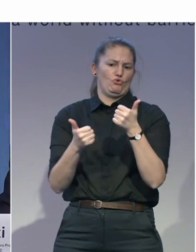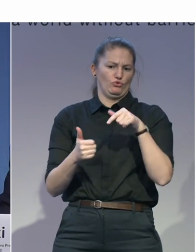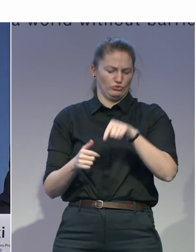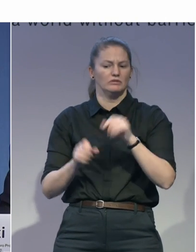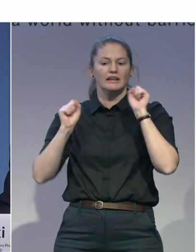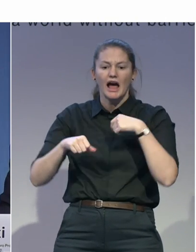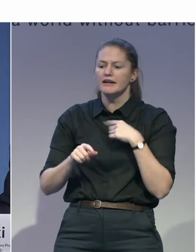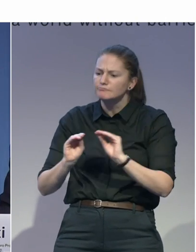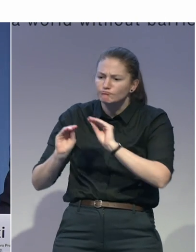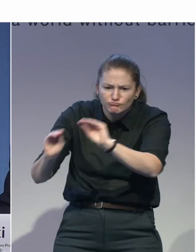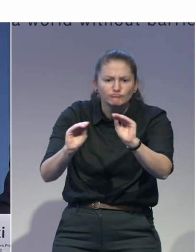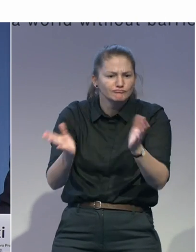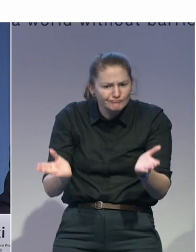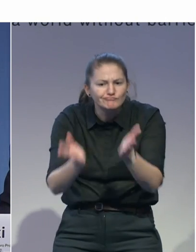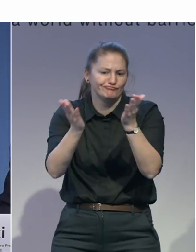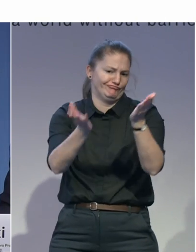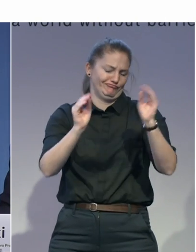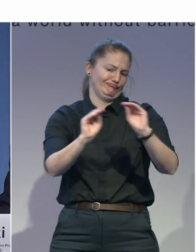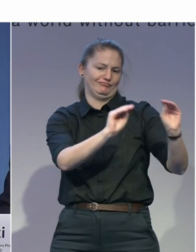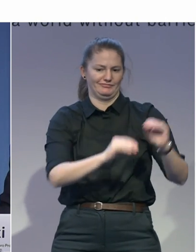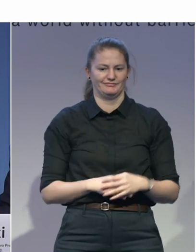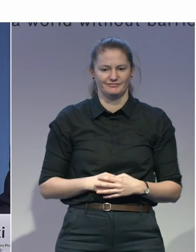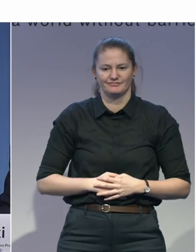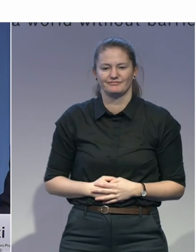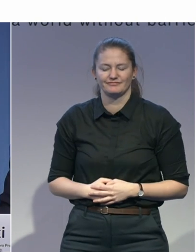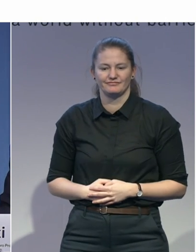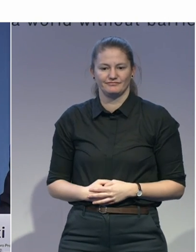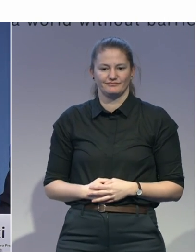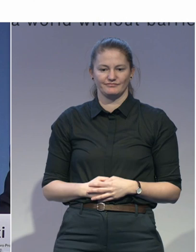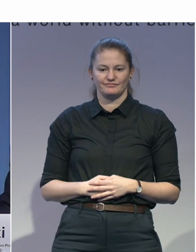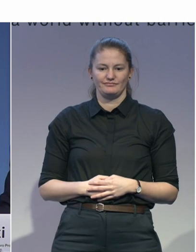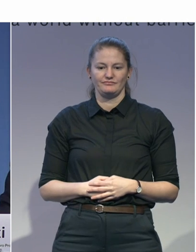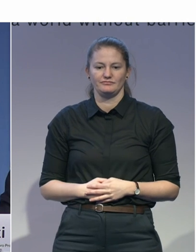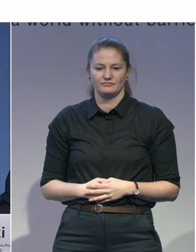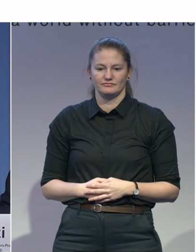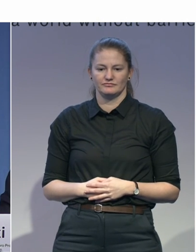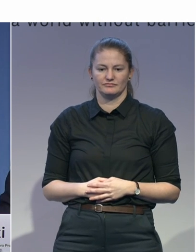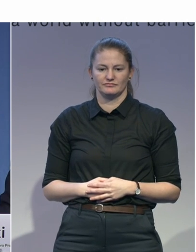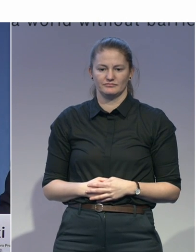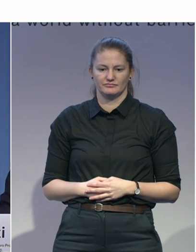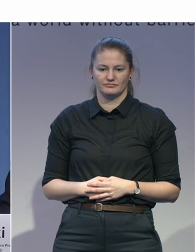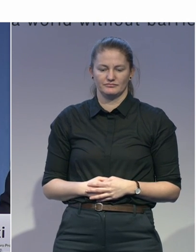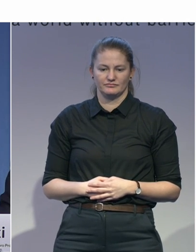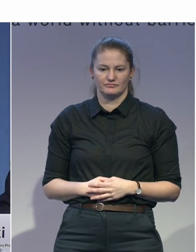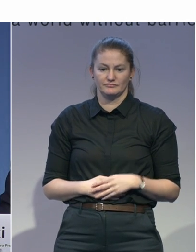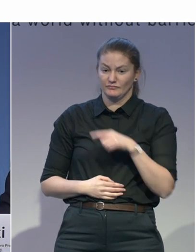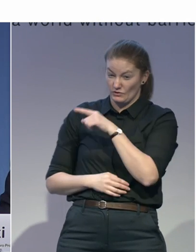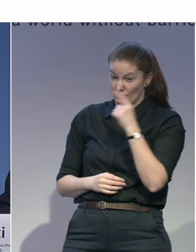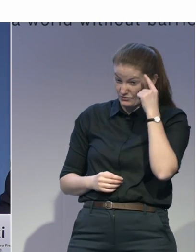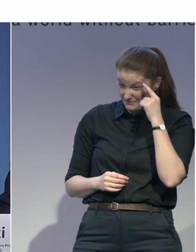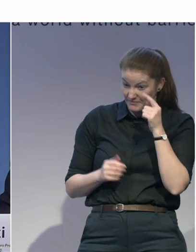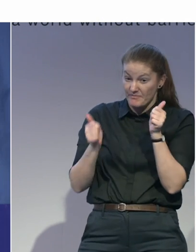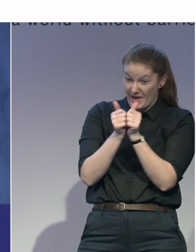So, partnerships, cross-regional partnerships is crucial, right? Yes. Yes. Cross